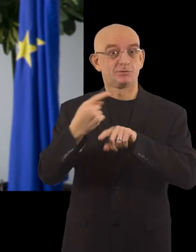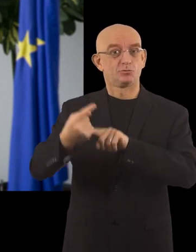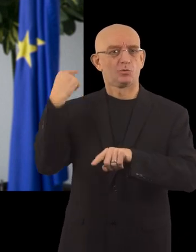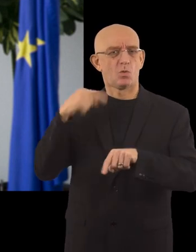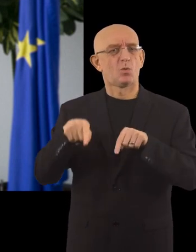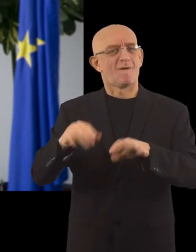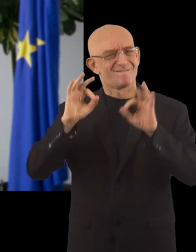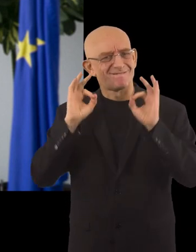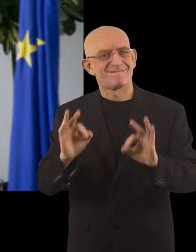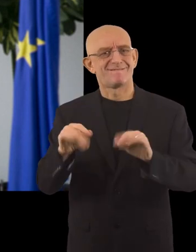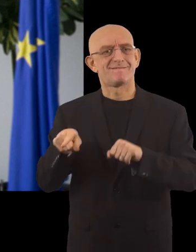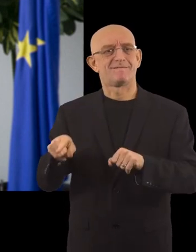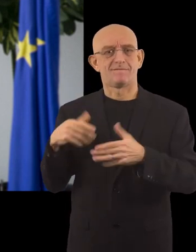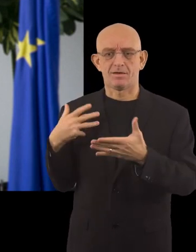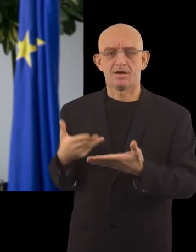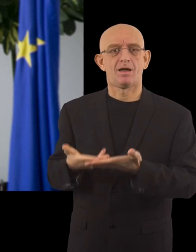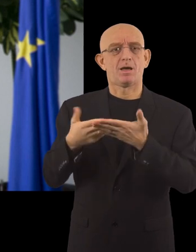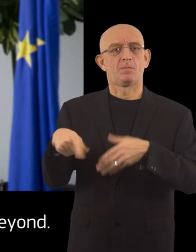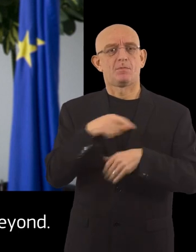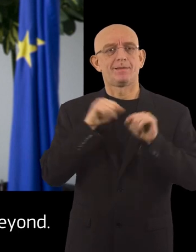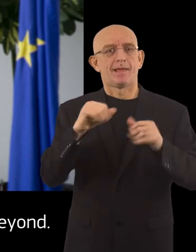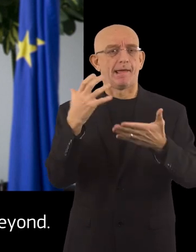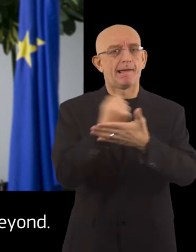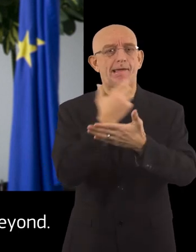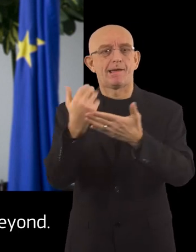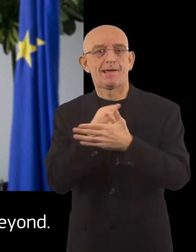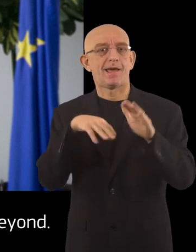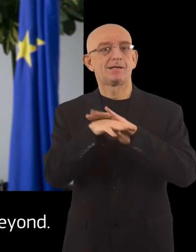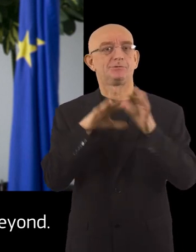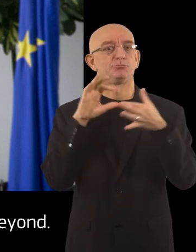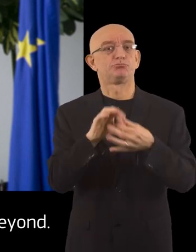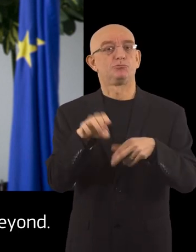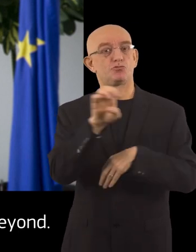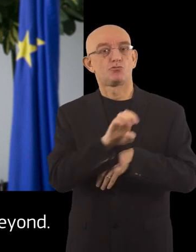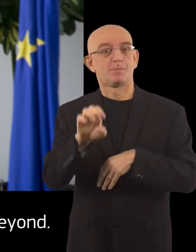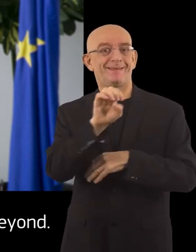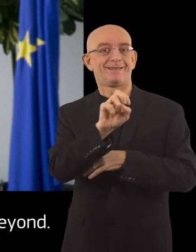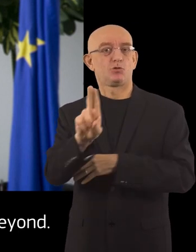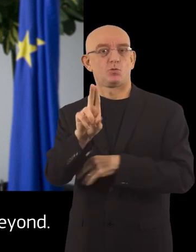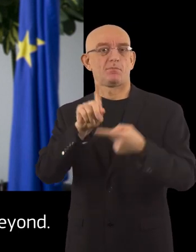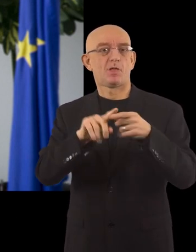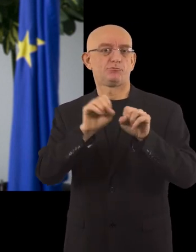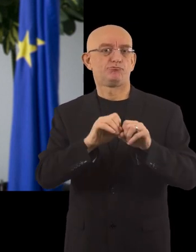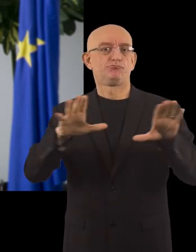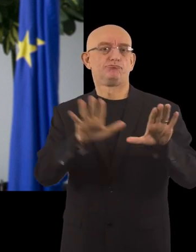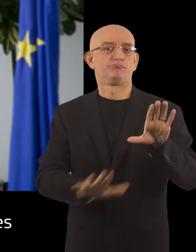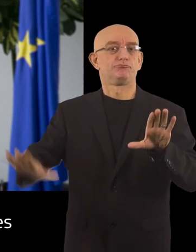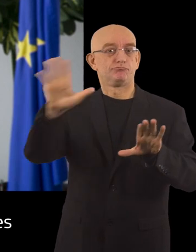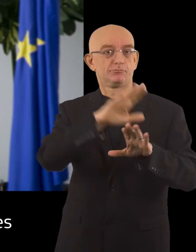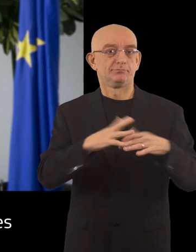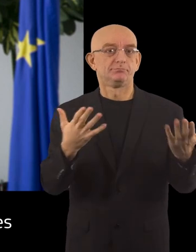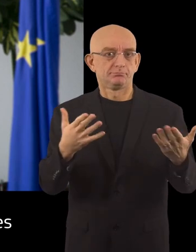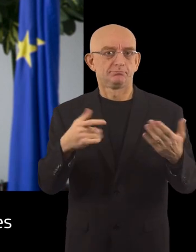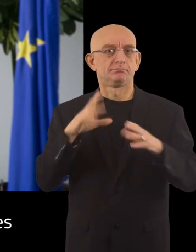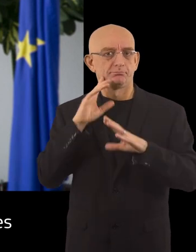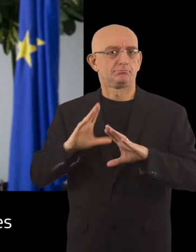that it's one of our best instruments to raise awareness on accessibility in the European Union and beyond. I